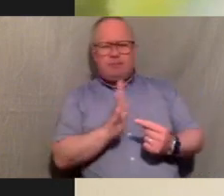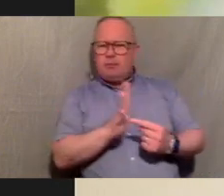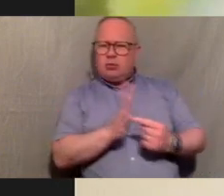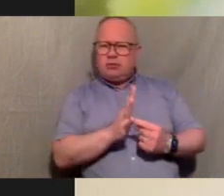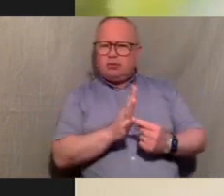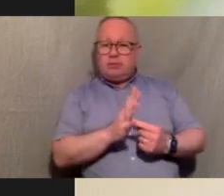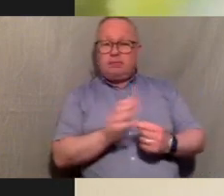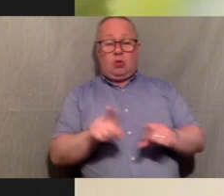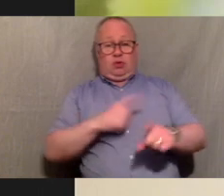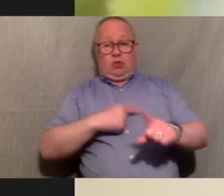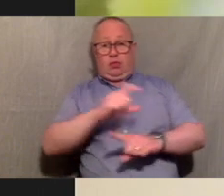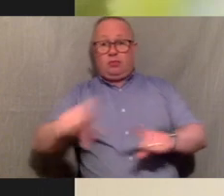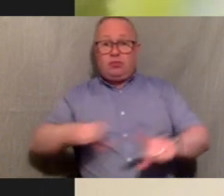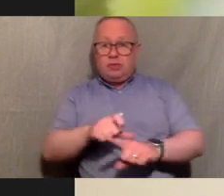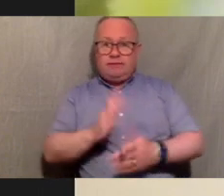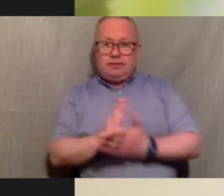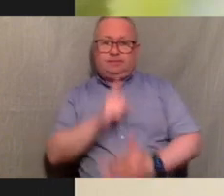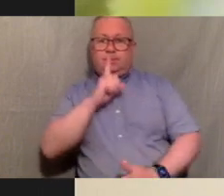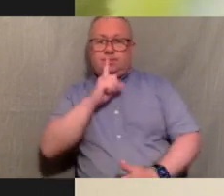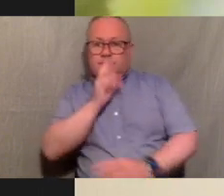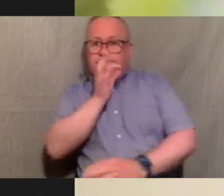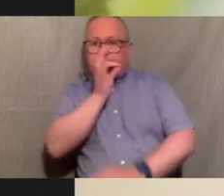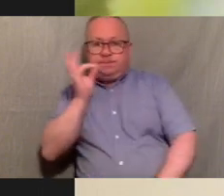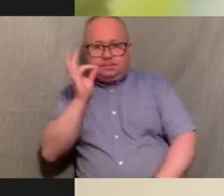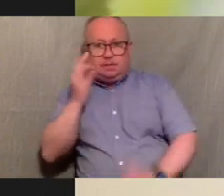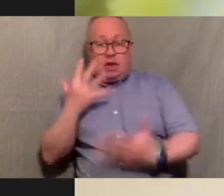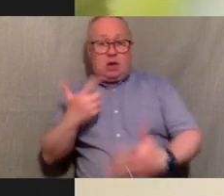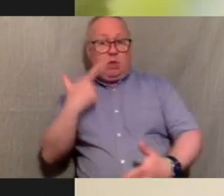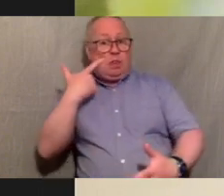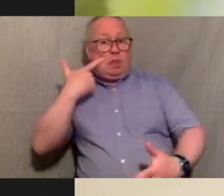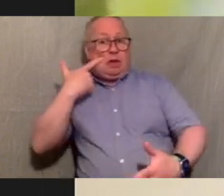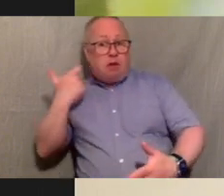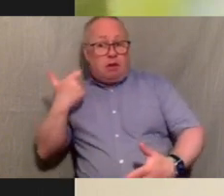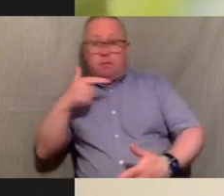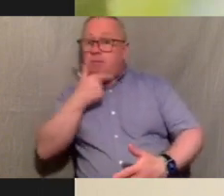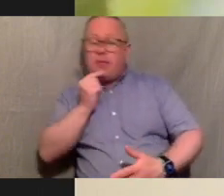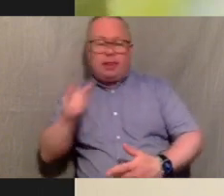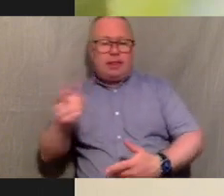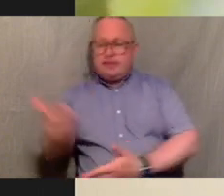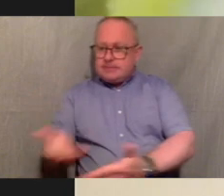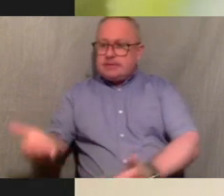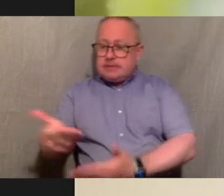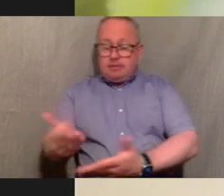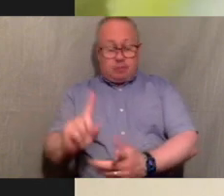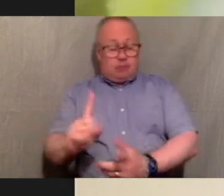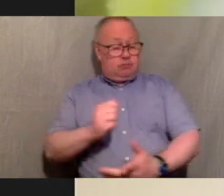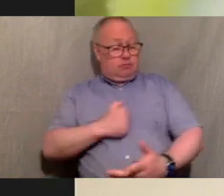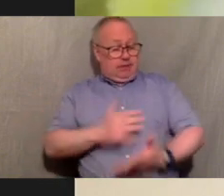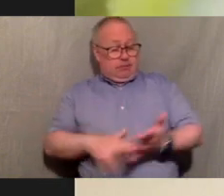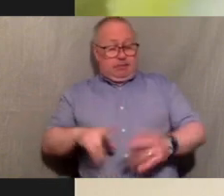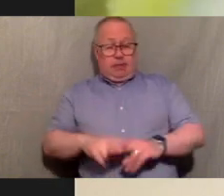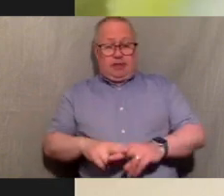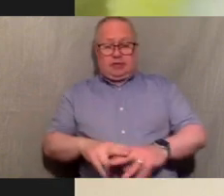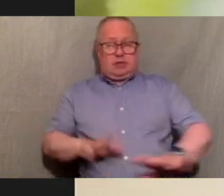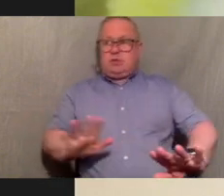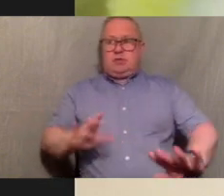as well like it's only now that like the younger generations are discussing it whereas even with my parents i feel like sometimes we clash on it in the sense of